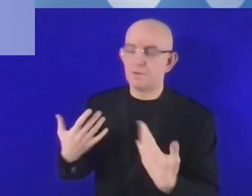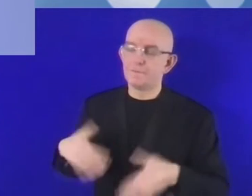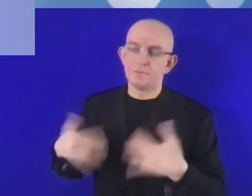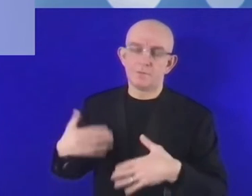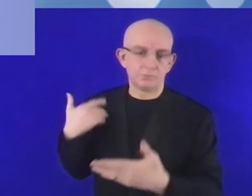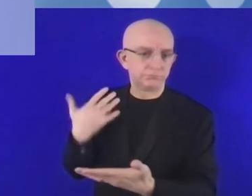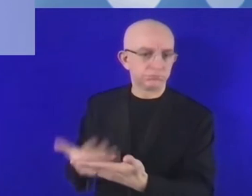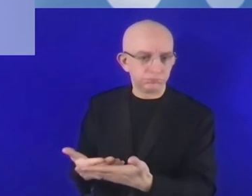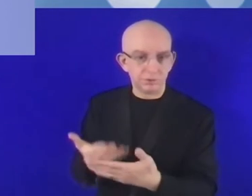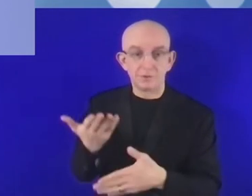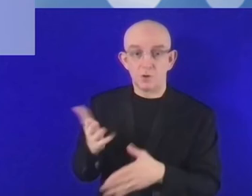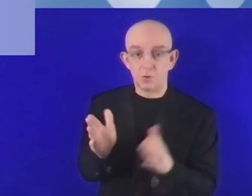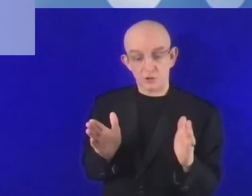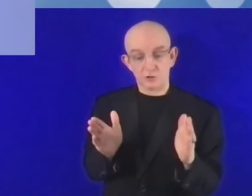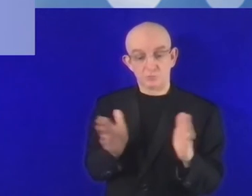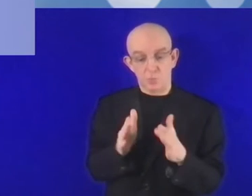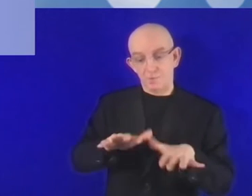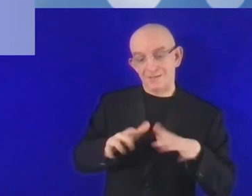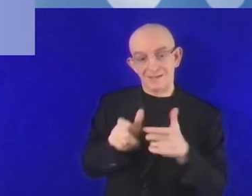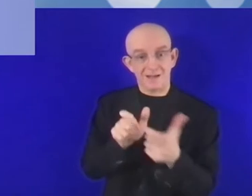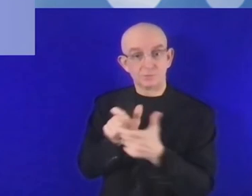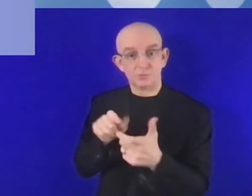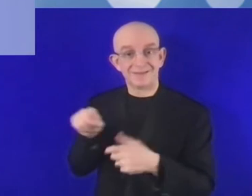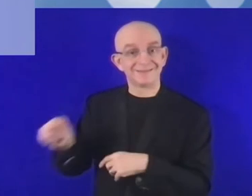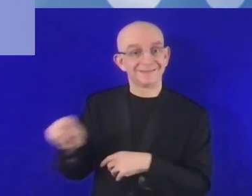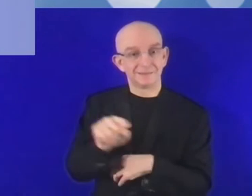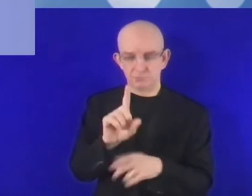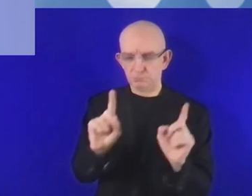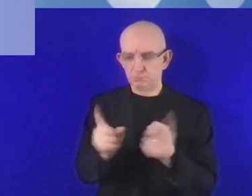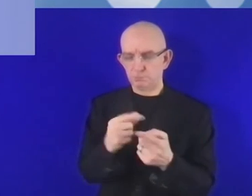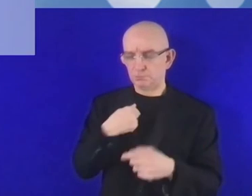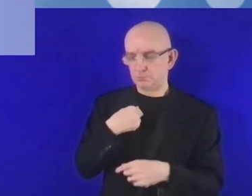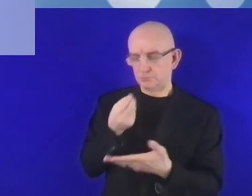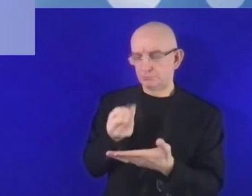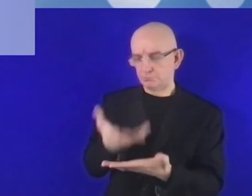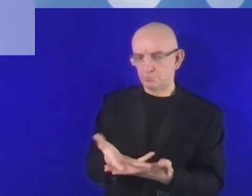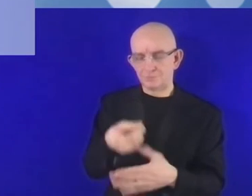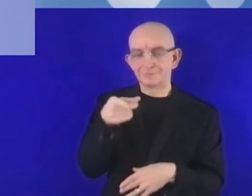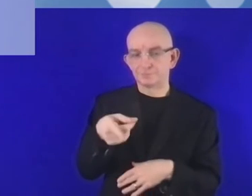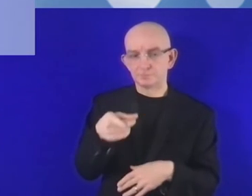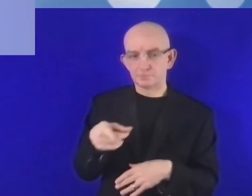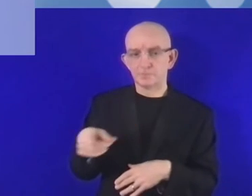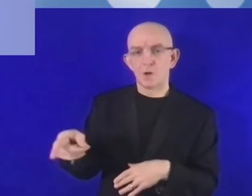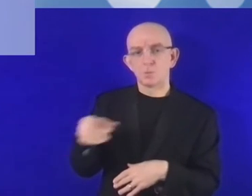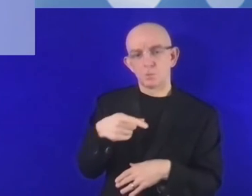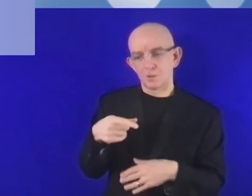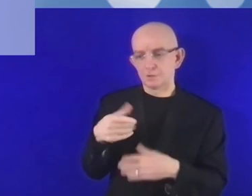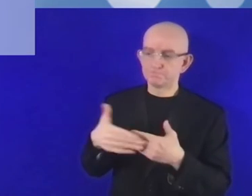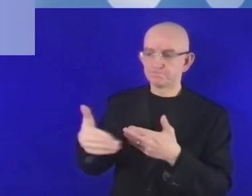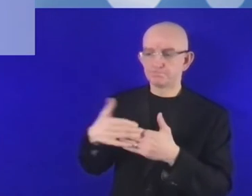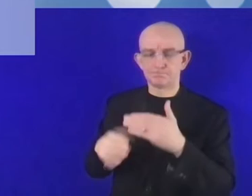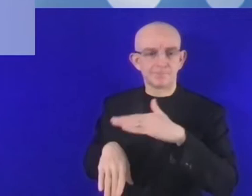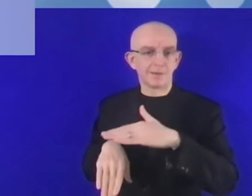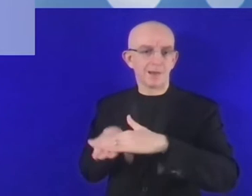SMEs and mid-caps are our absolute priority. And let me give an example. In 2020